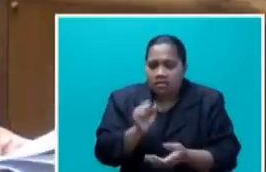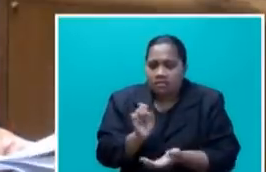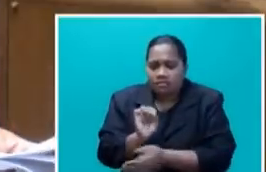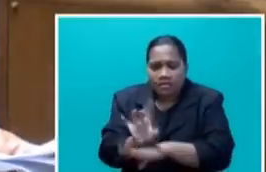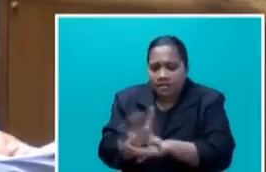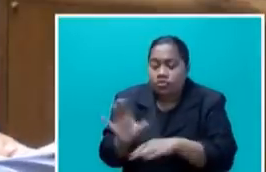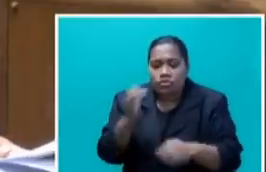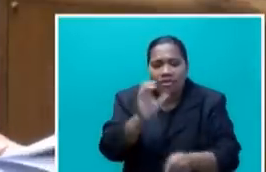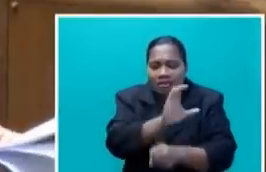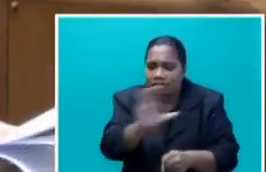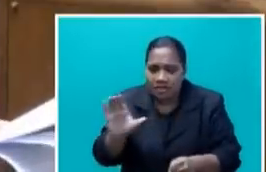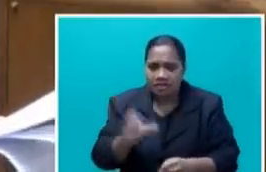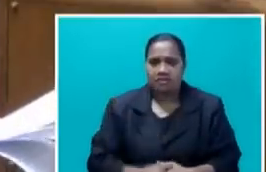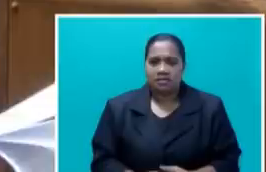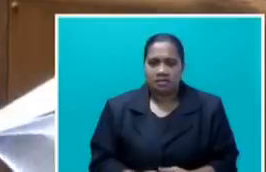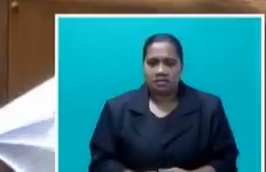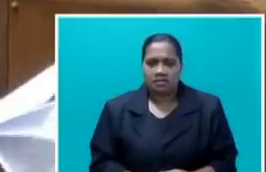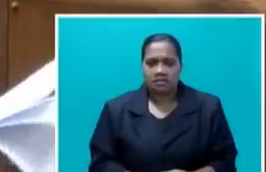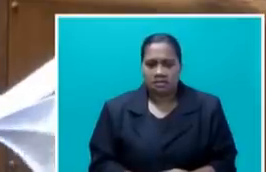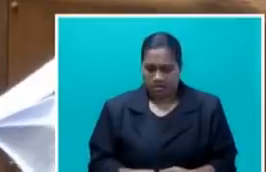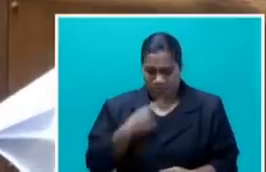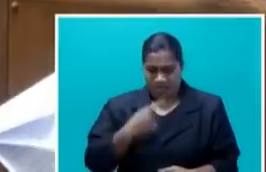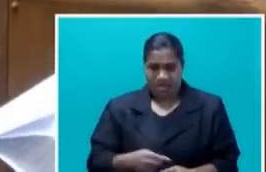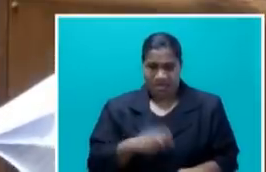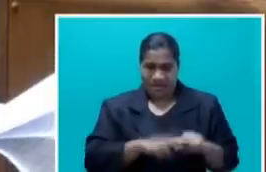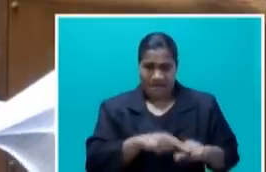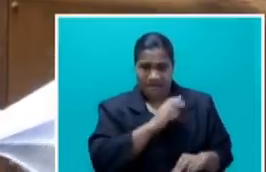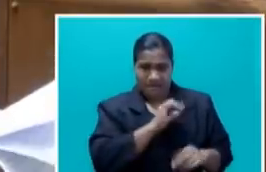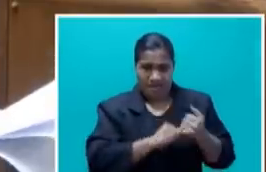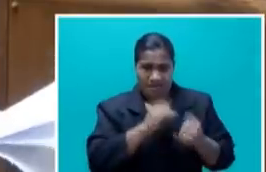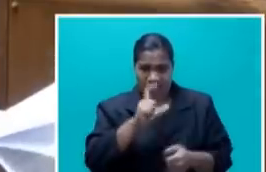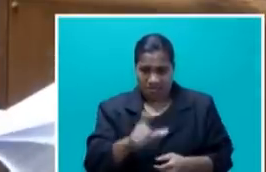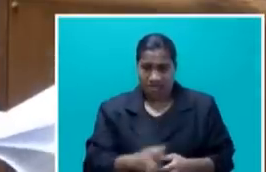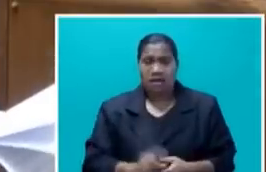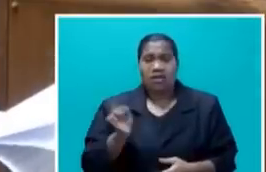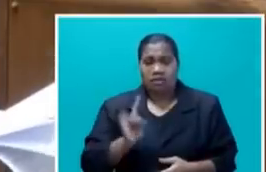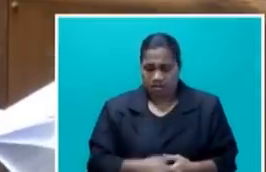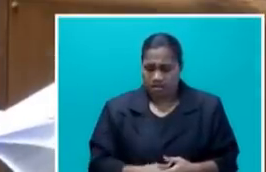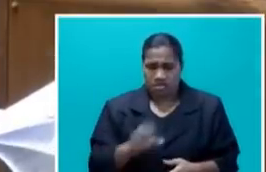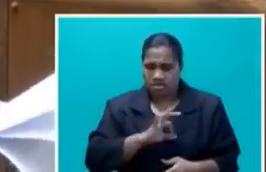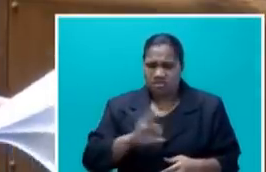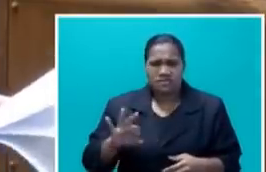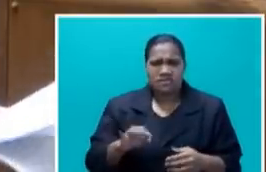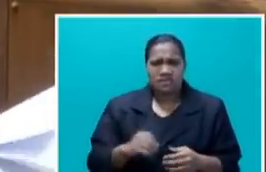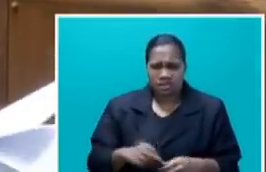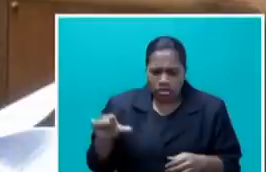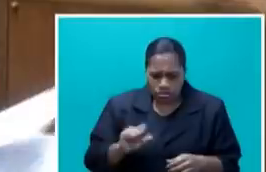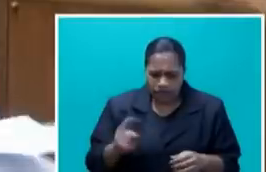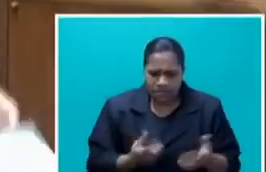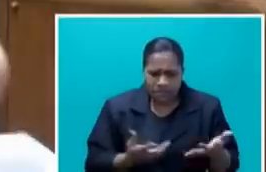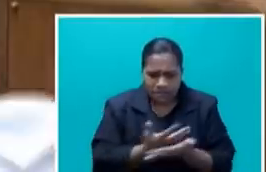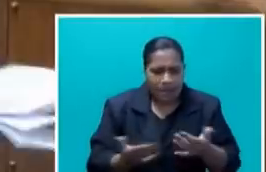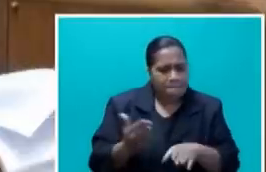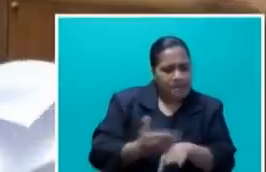that FSC's ABLE board is incompetent and the of Sugar Industry should be consulted first before any such independent decisions